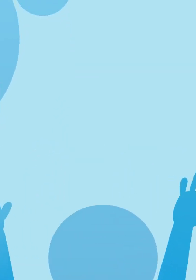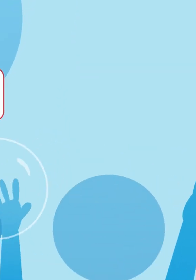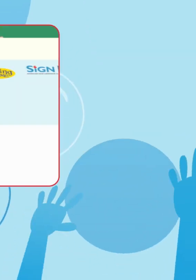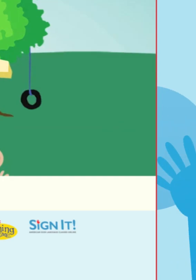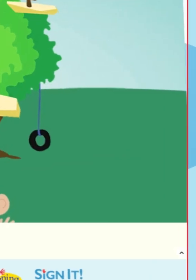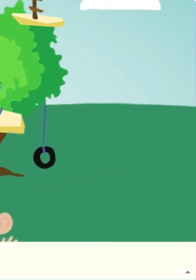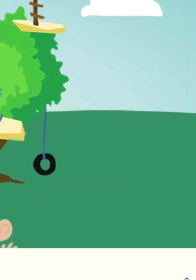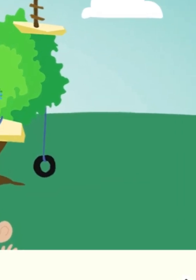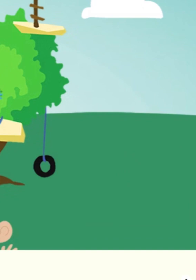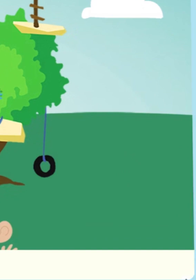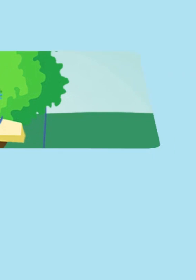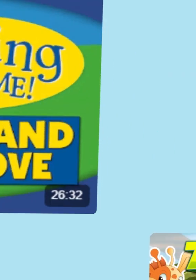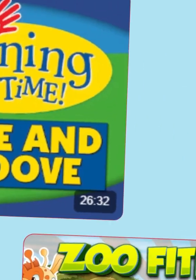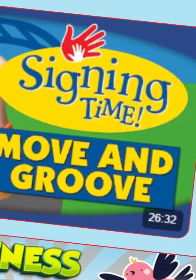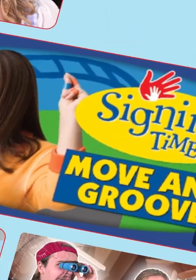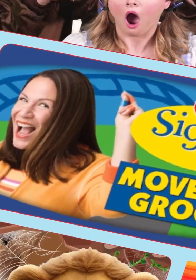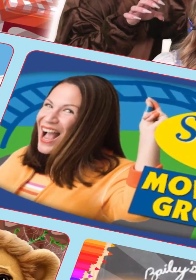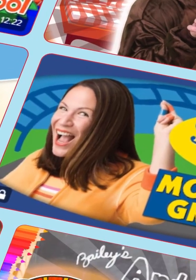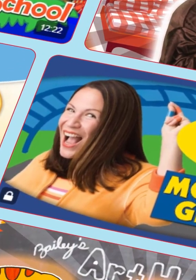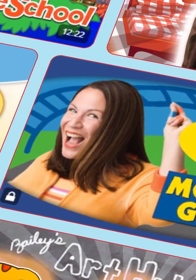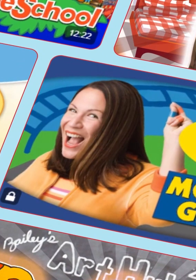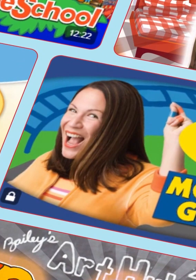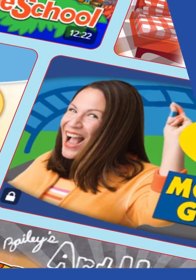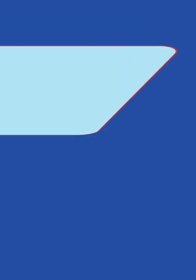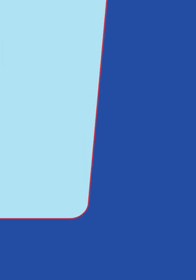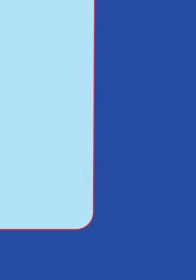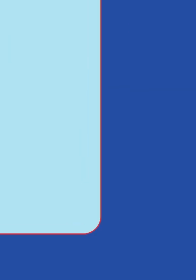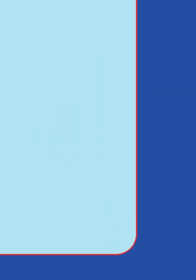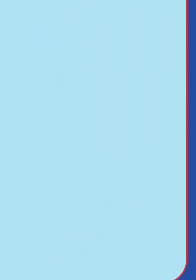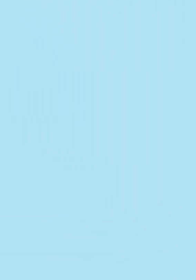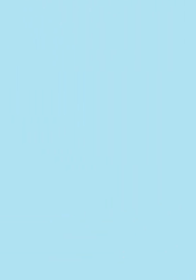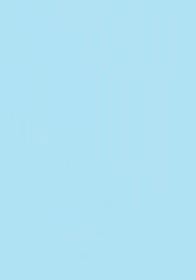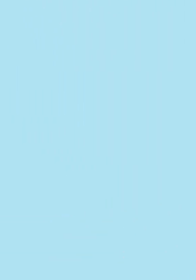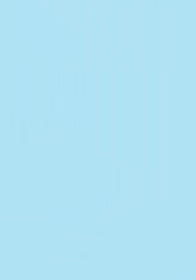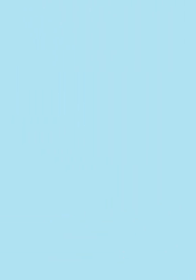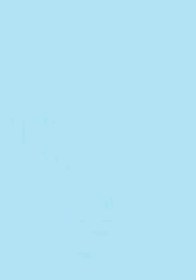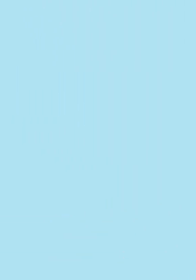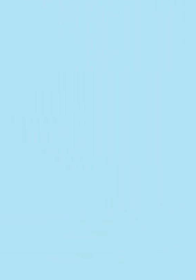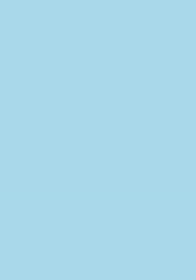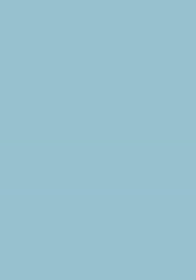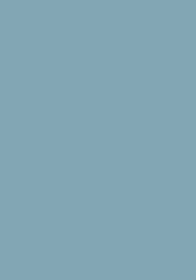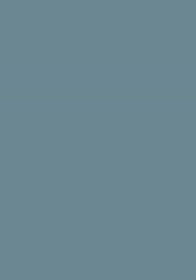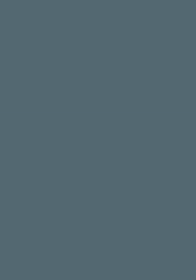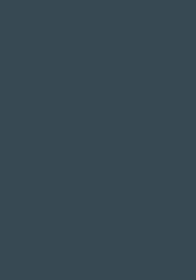Search mysigningtime.com for great educational shows with no ads. It's coming away.